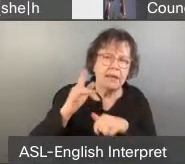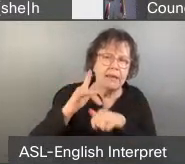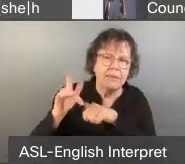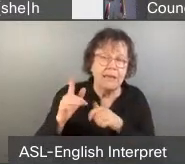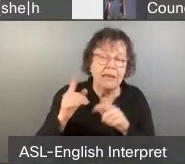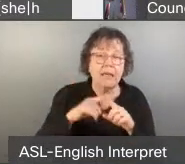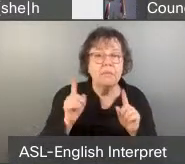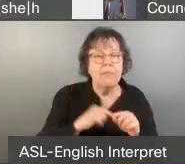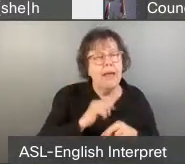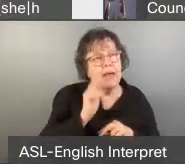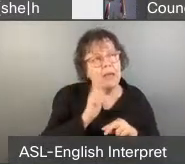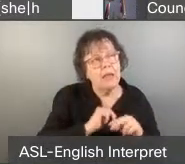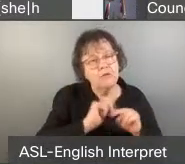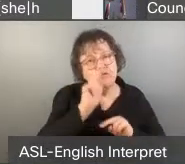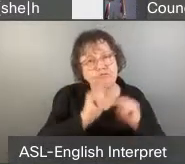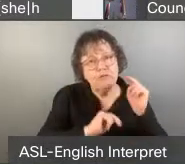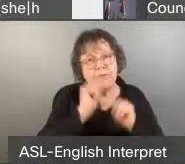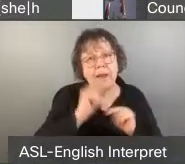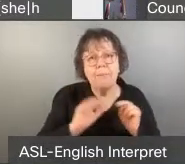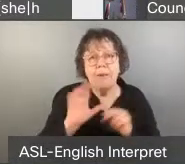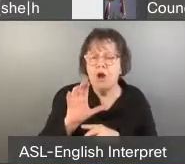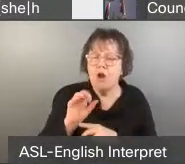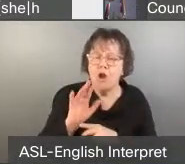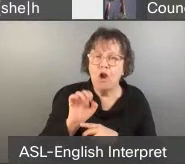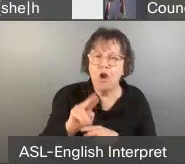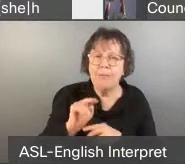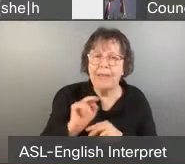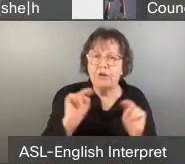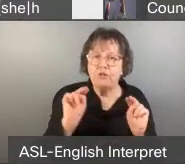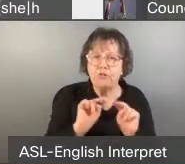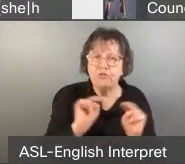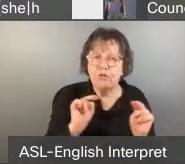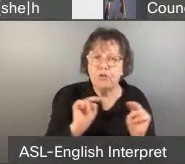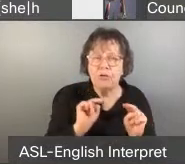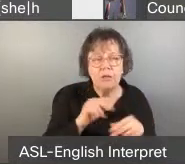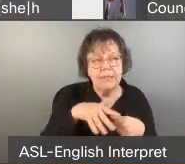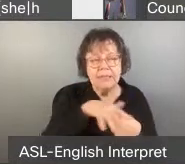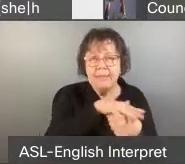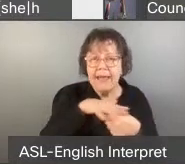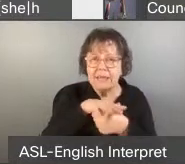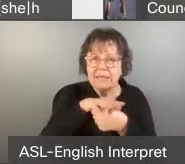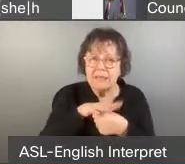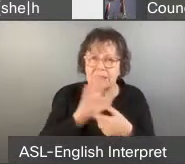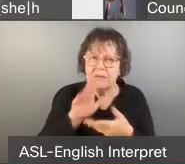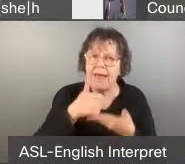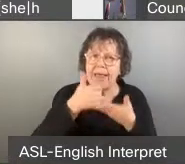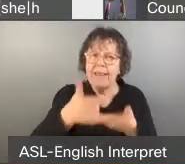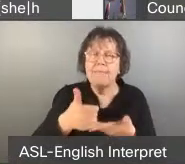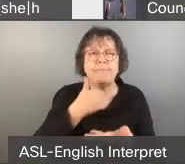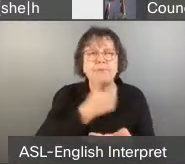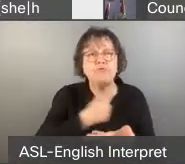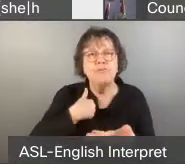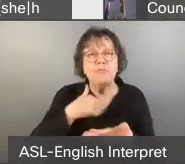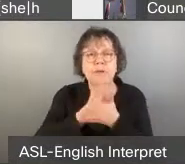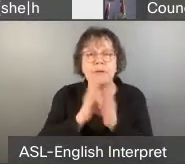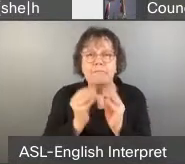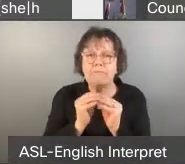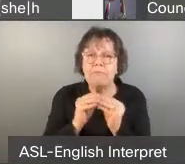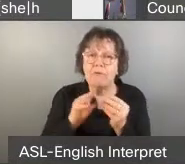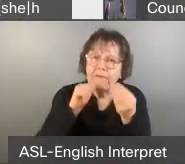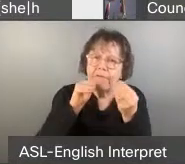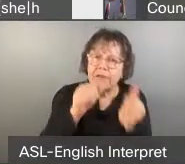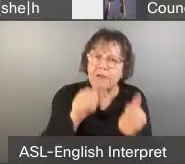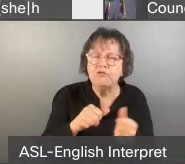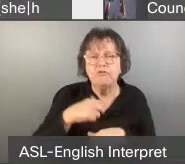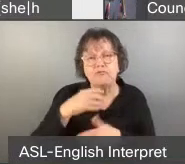neutral building materials in the space could help Toronto build and become efficient with resources